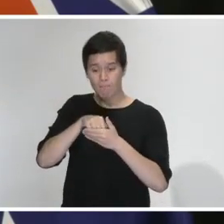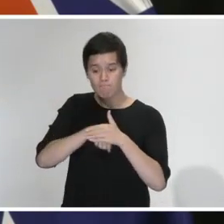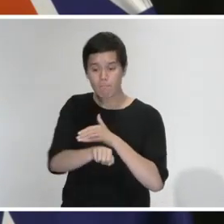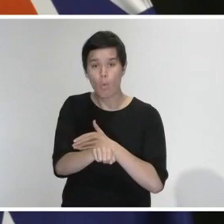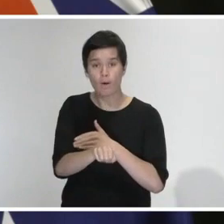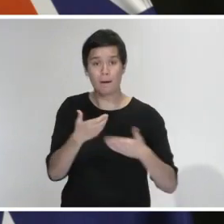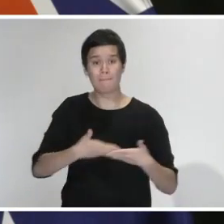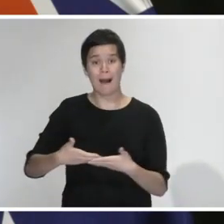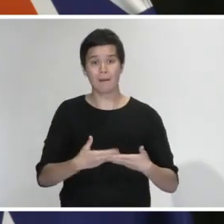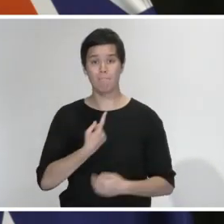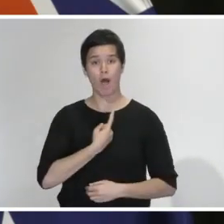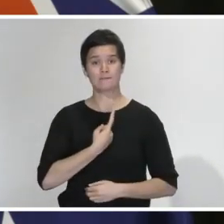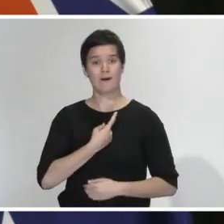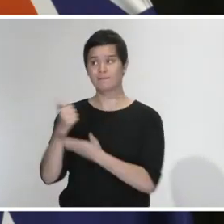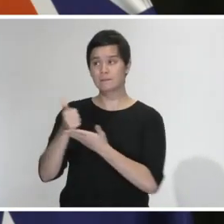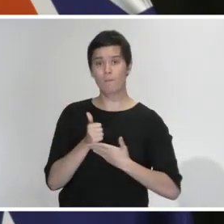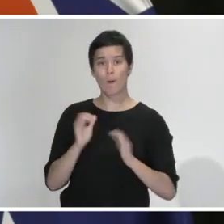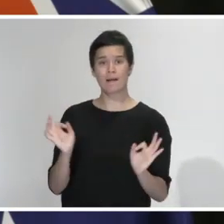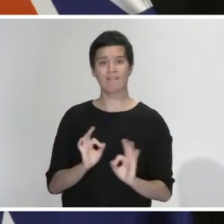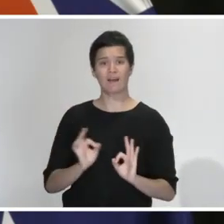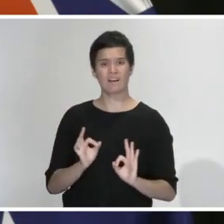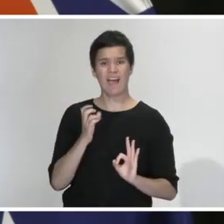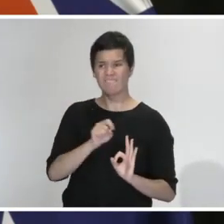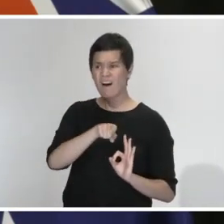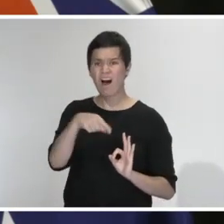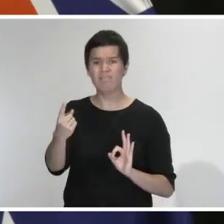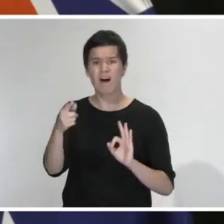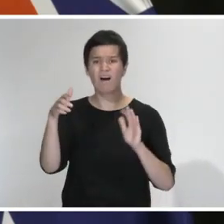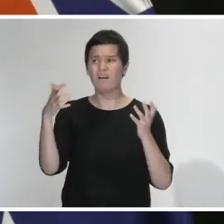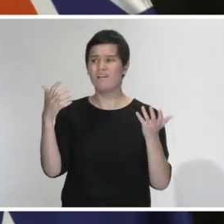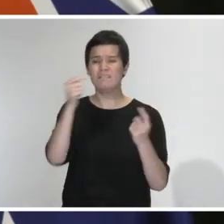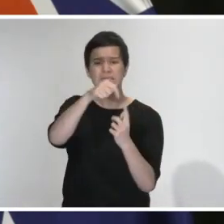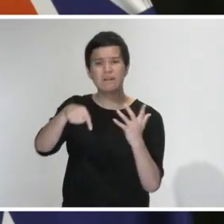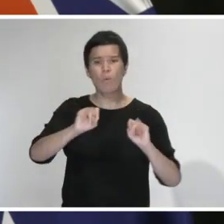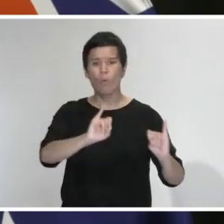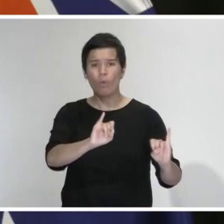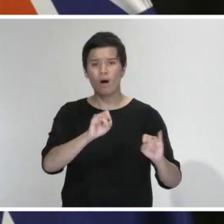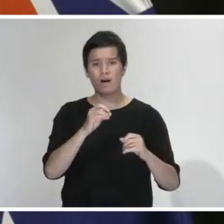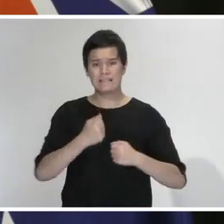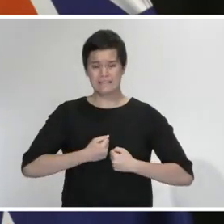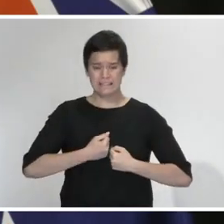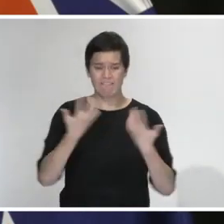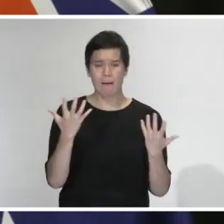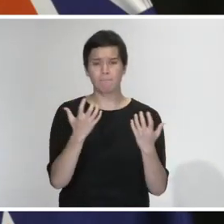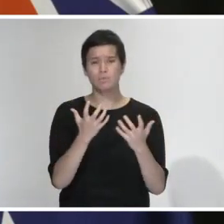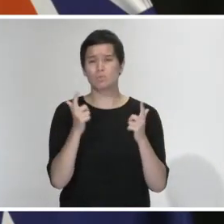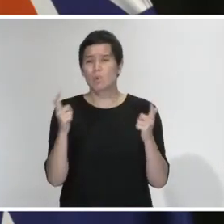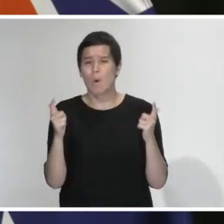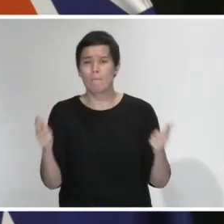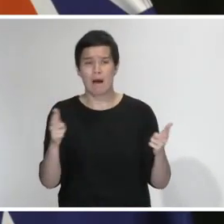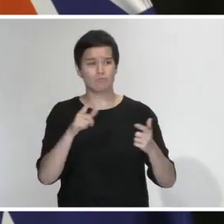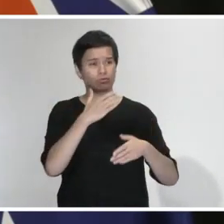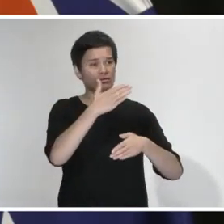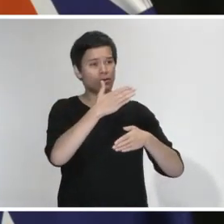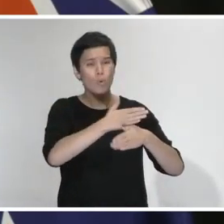message does David Clark's actions, what does it send to those people who have made those sacrifices or our frontline workers who are taking those risks every single